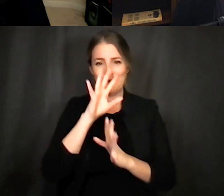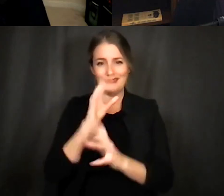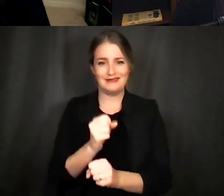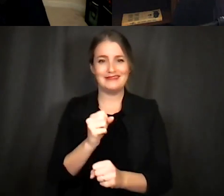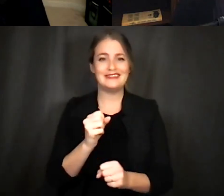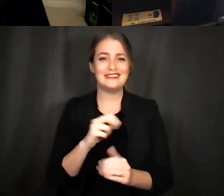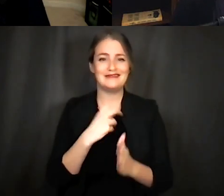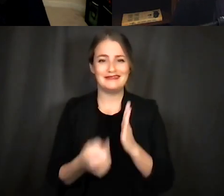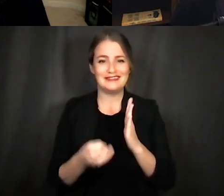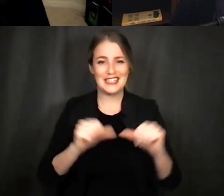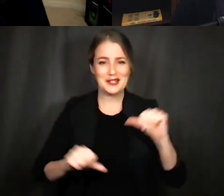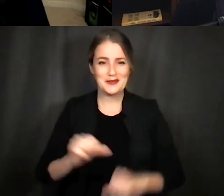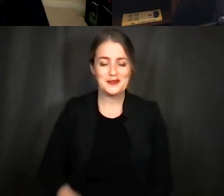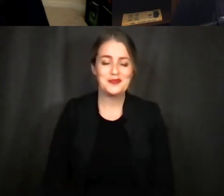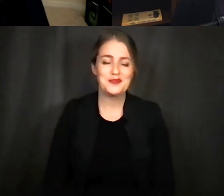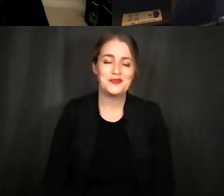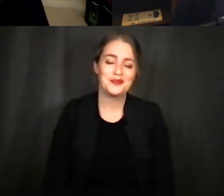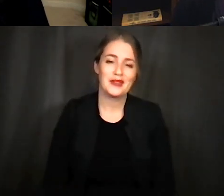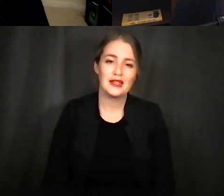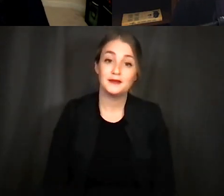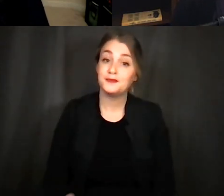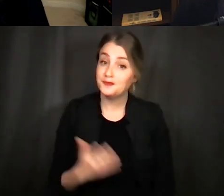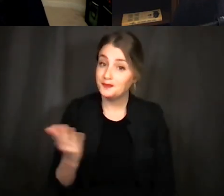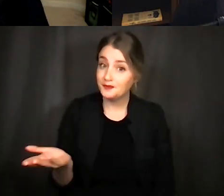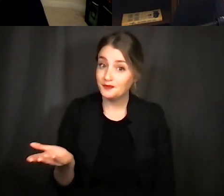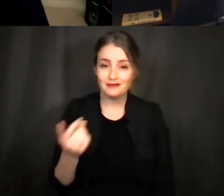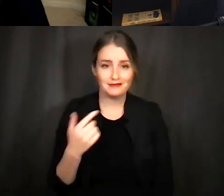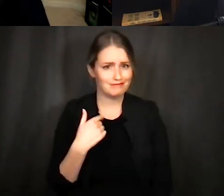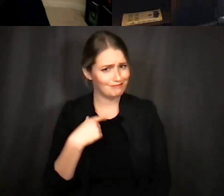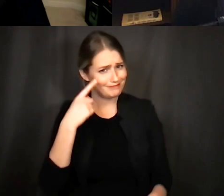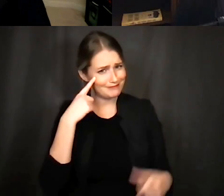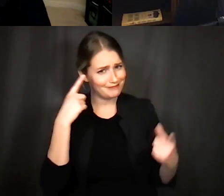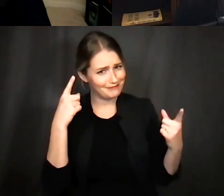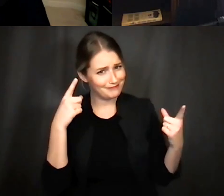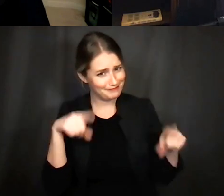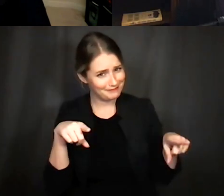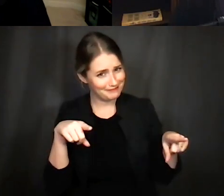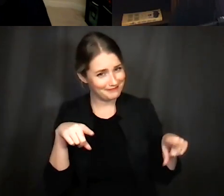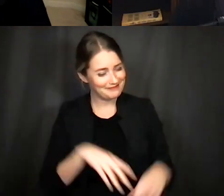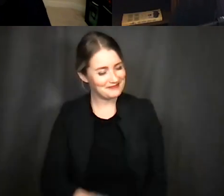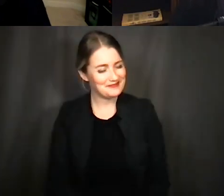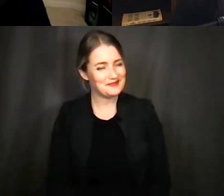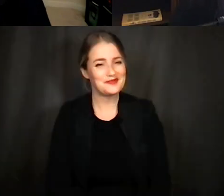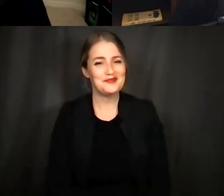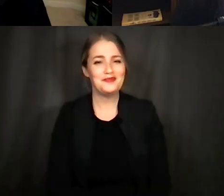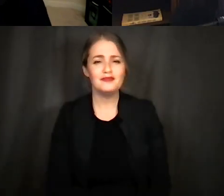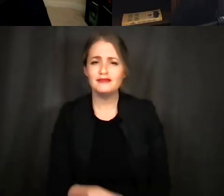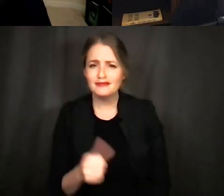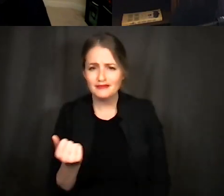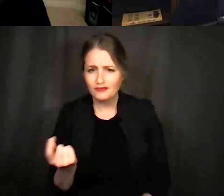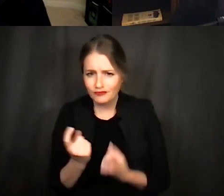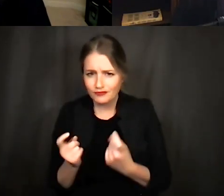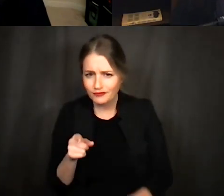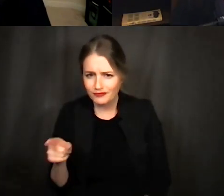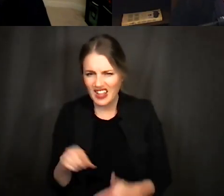I agree uh that I have a couple other questions and then we're going to wrap